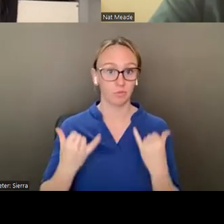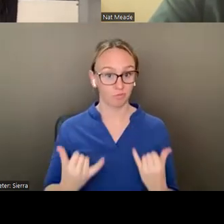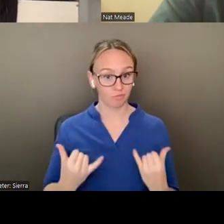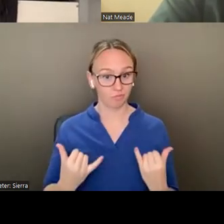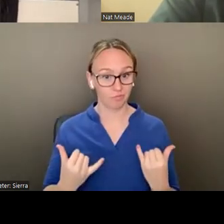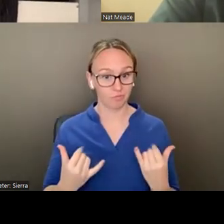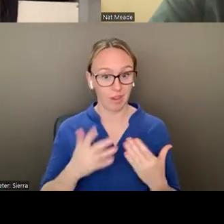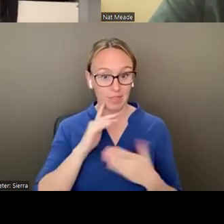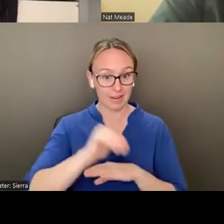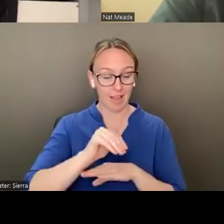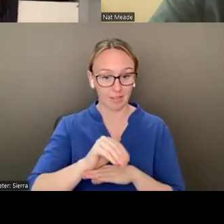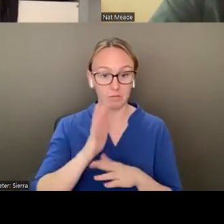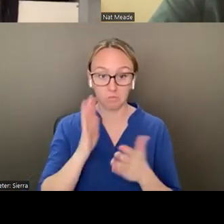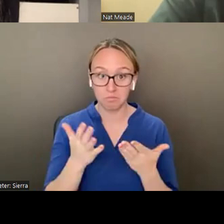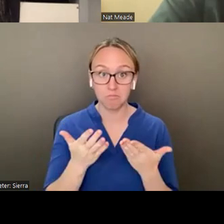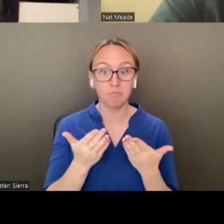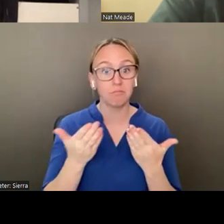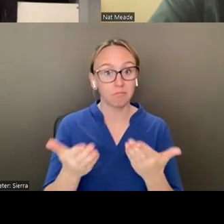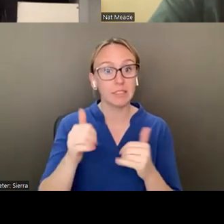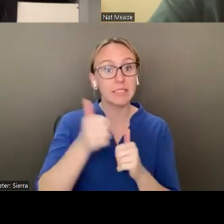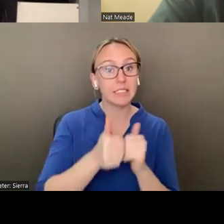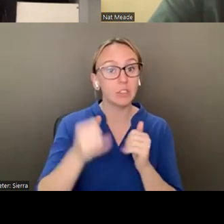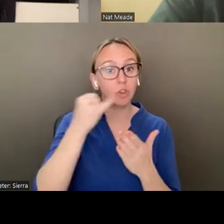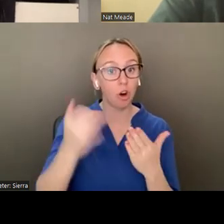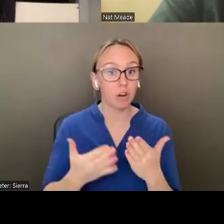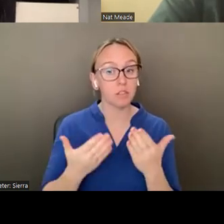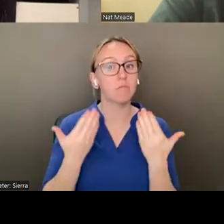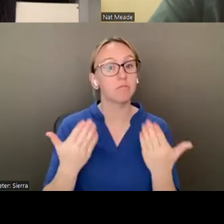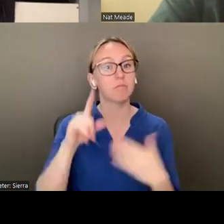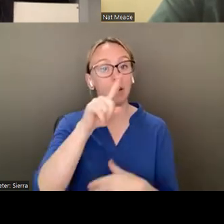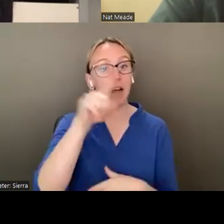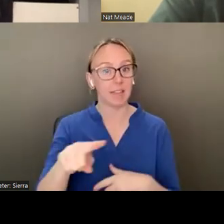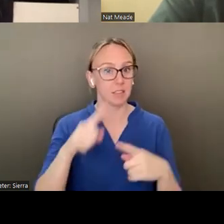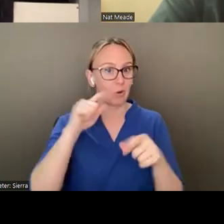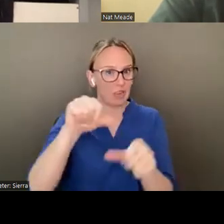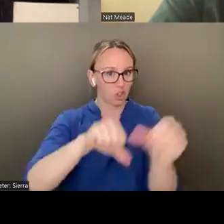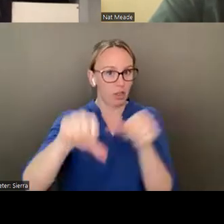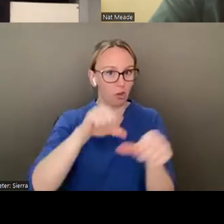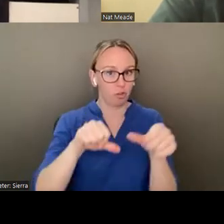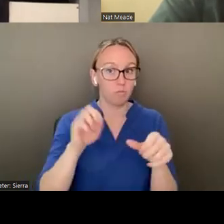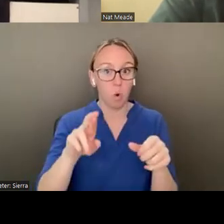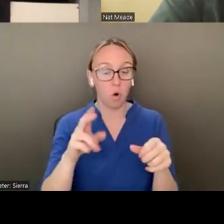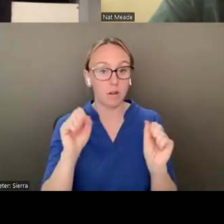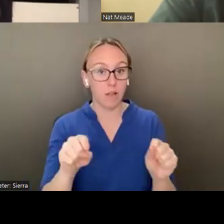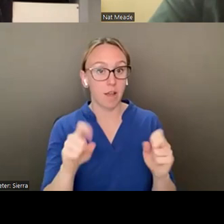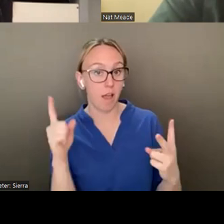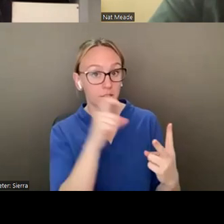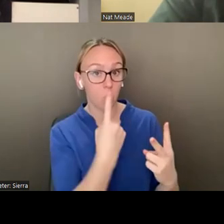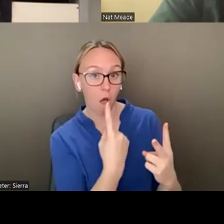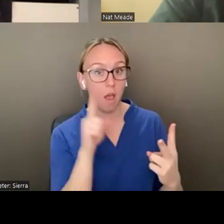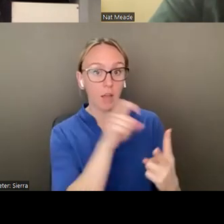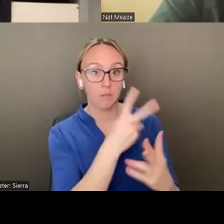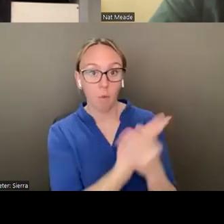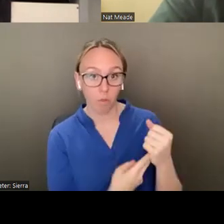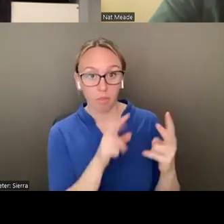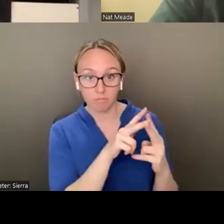night, we're going to allow each artist to ask a question of each other or both of the other artists. So we're going to